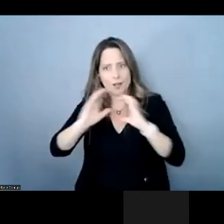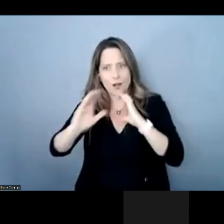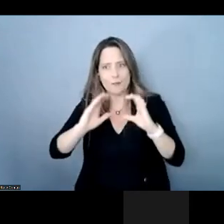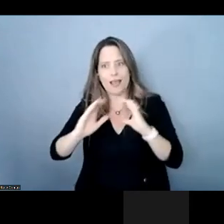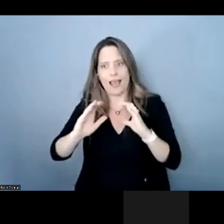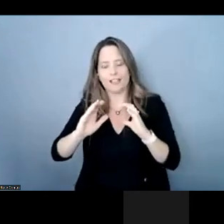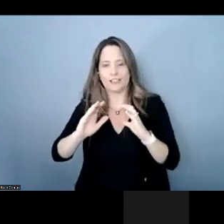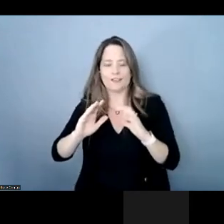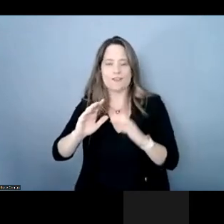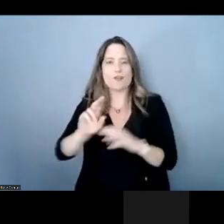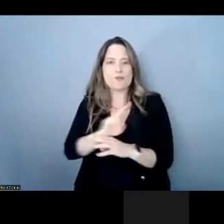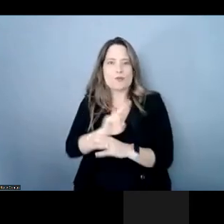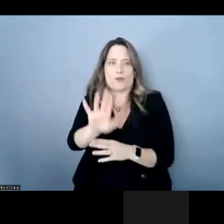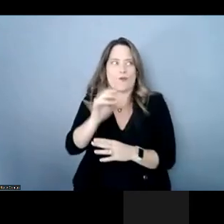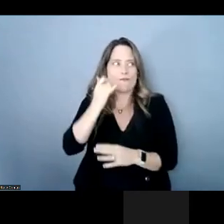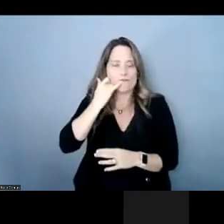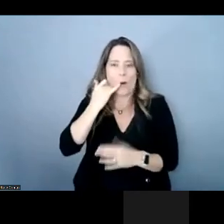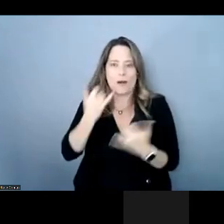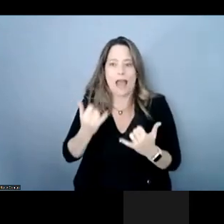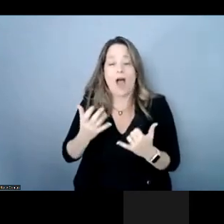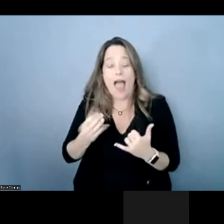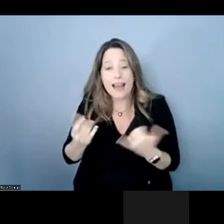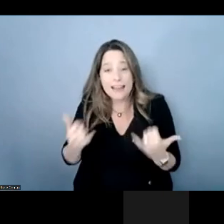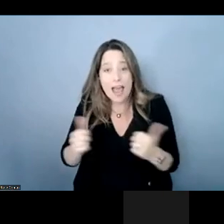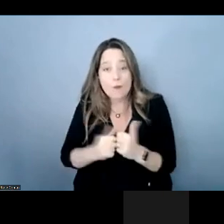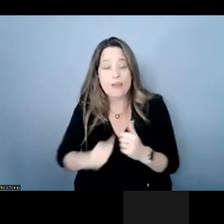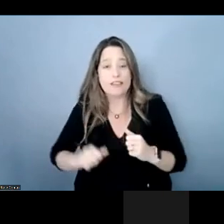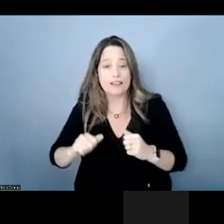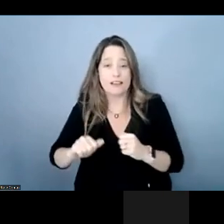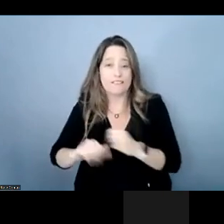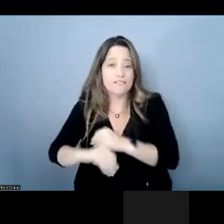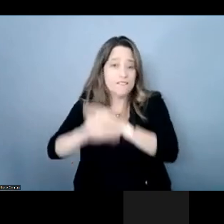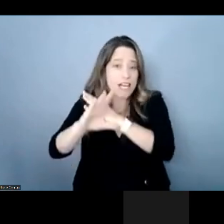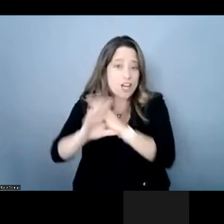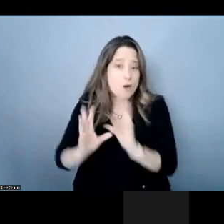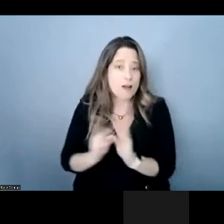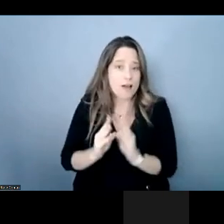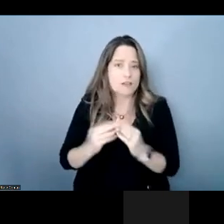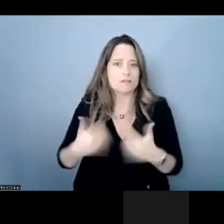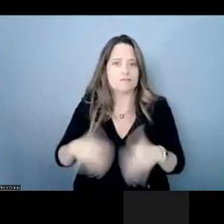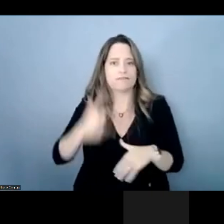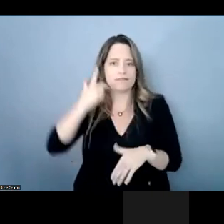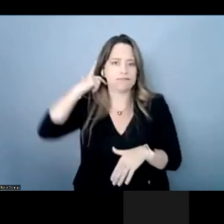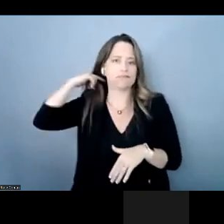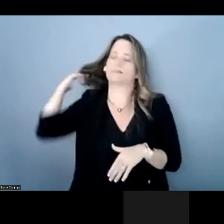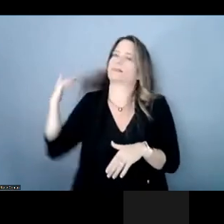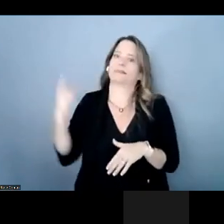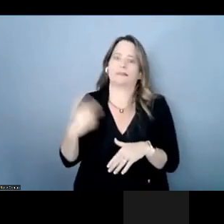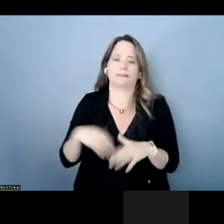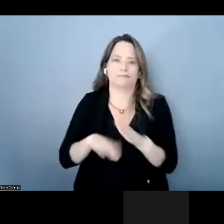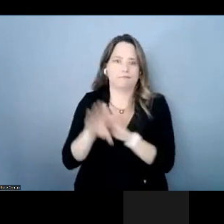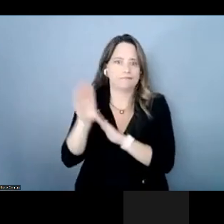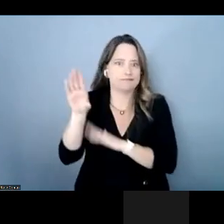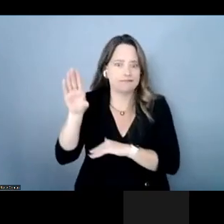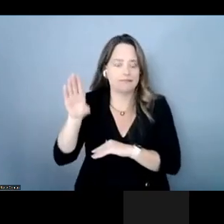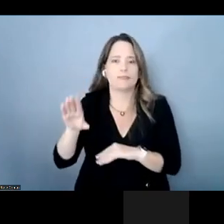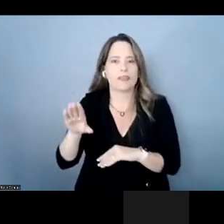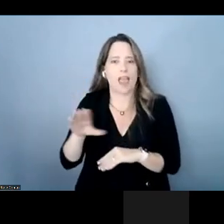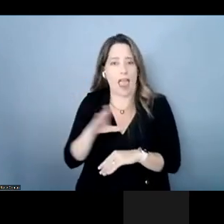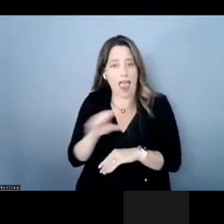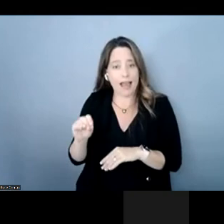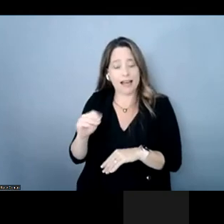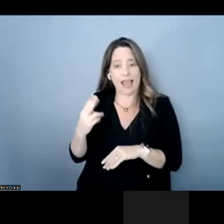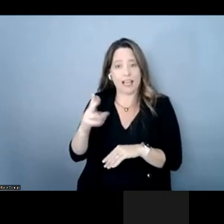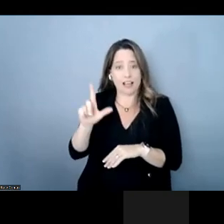your phones and and now with video conferencing and everything just seeing how that's expanding and like you mentioned how the hla